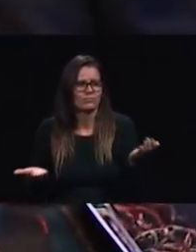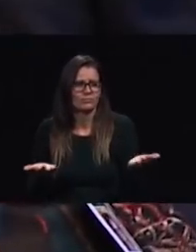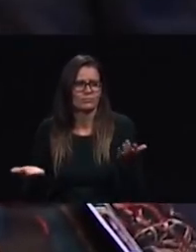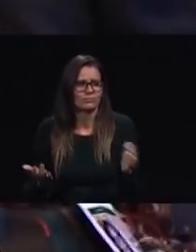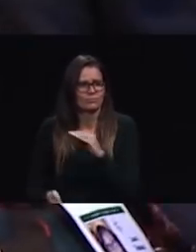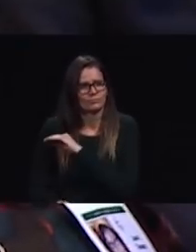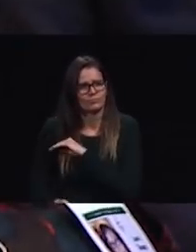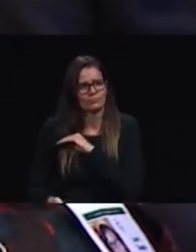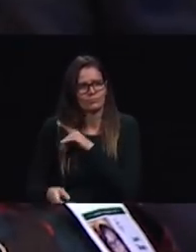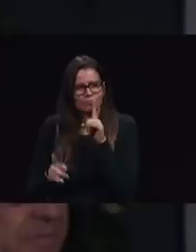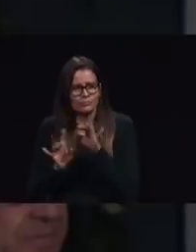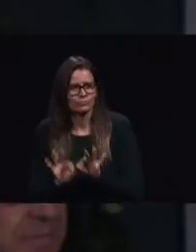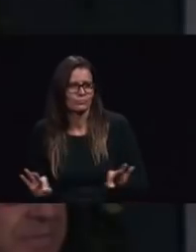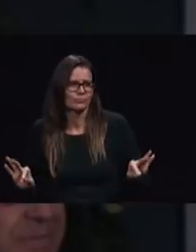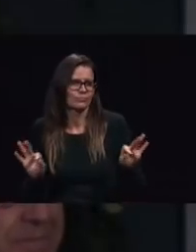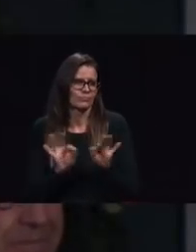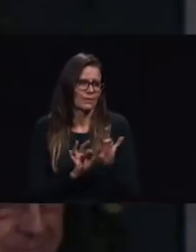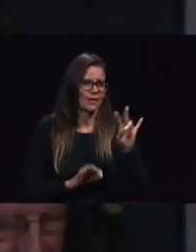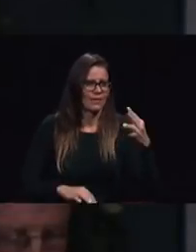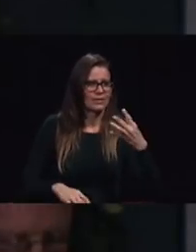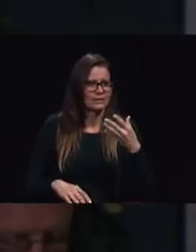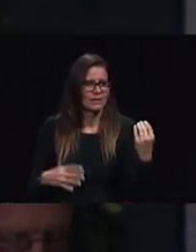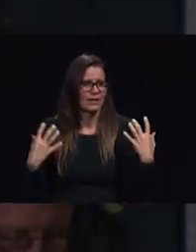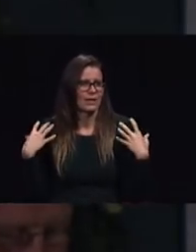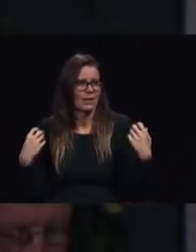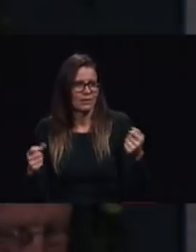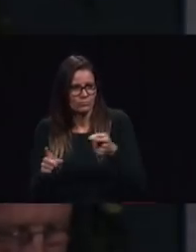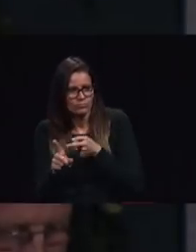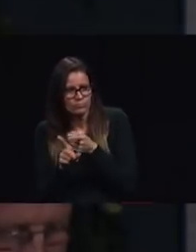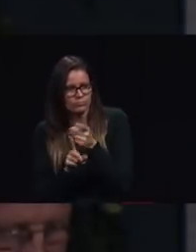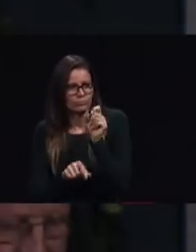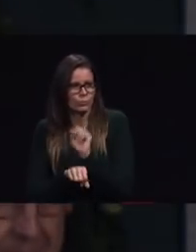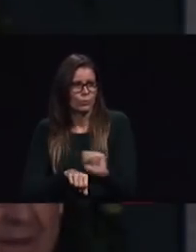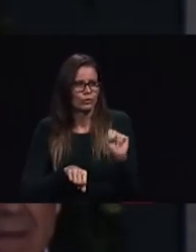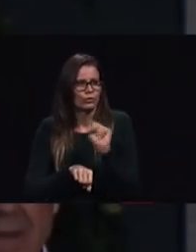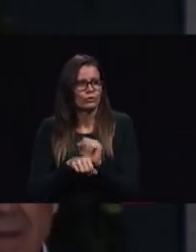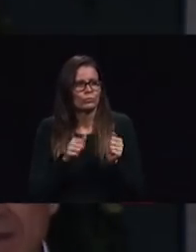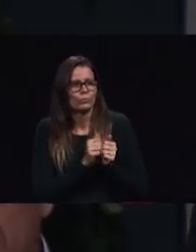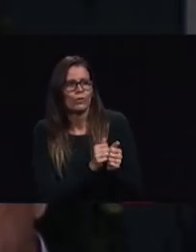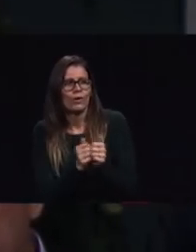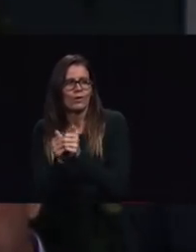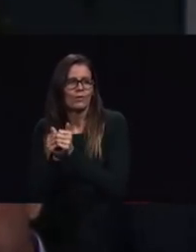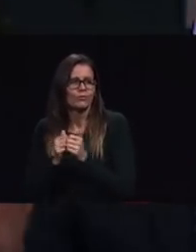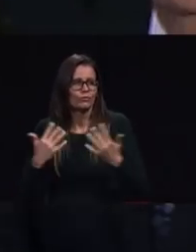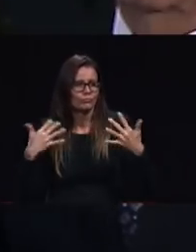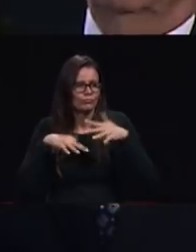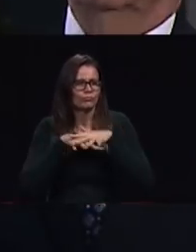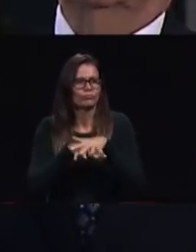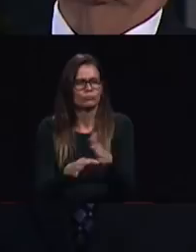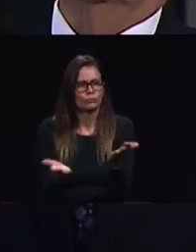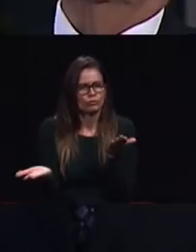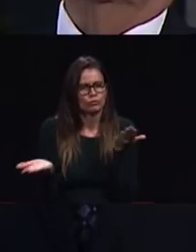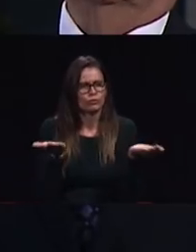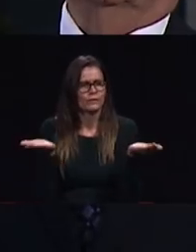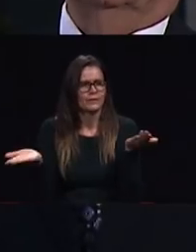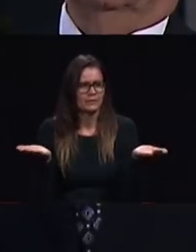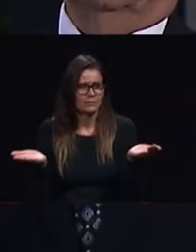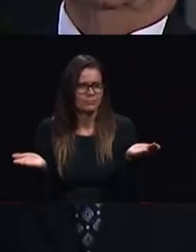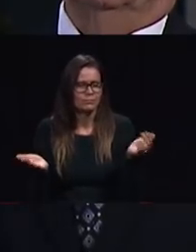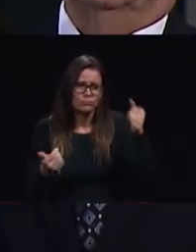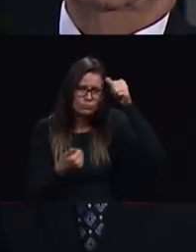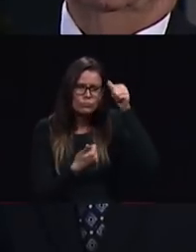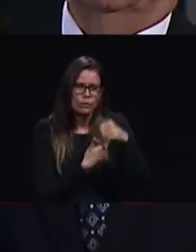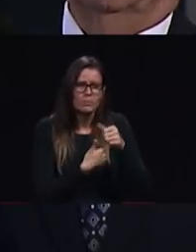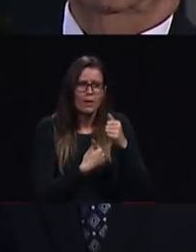professionals work together in a blended ministry as outlined by the spirit of prophecy denominational entities